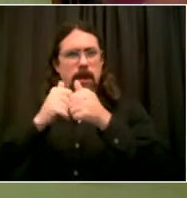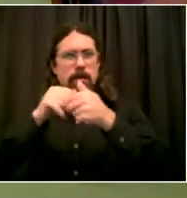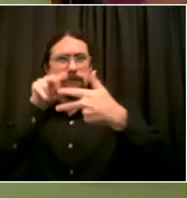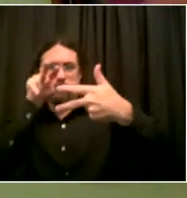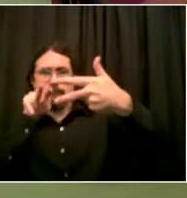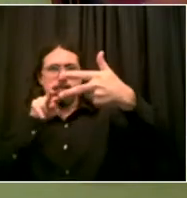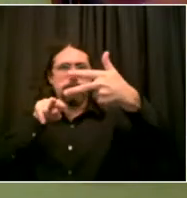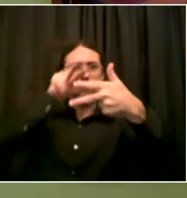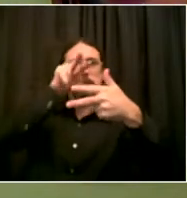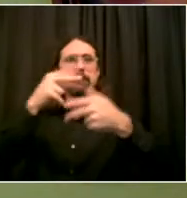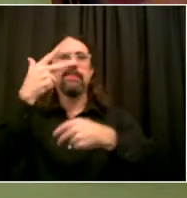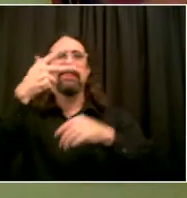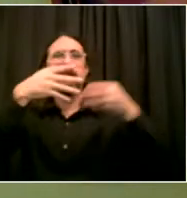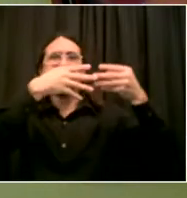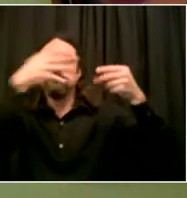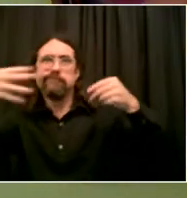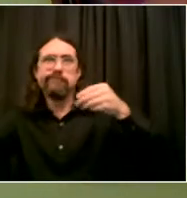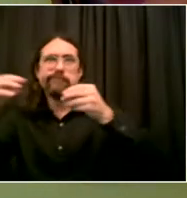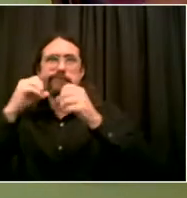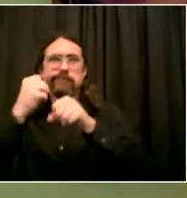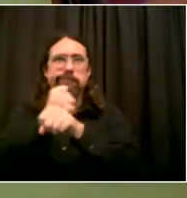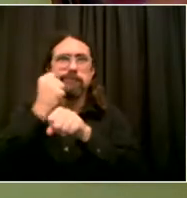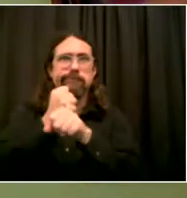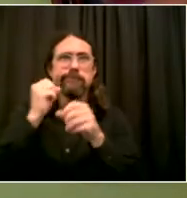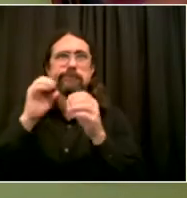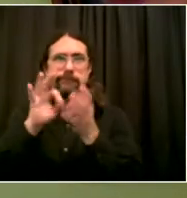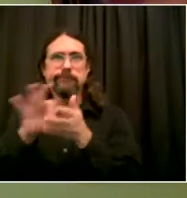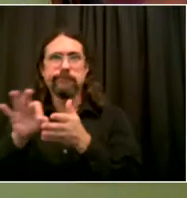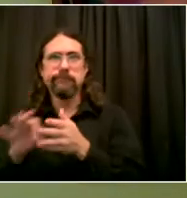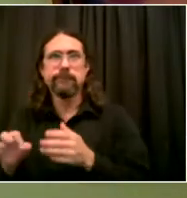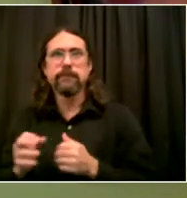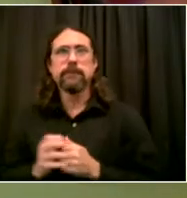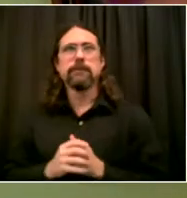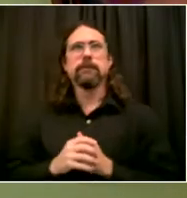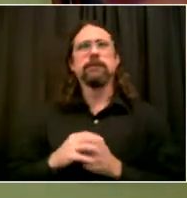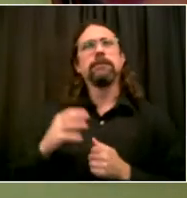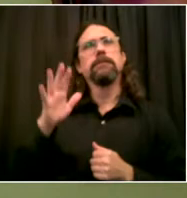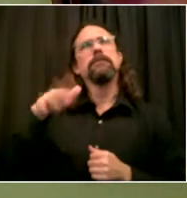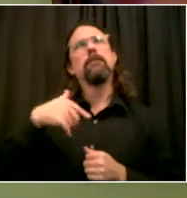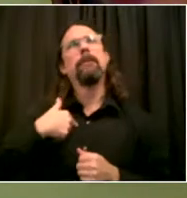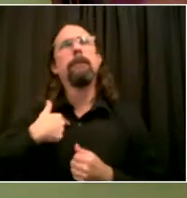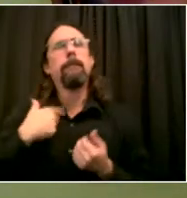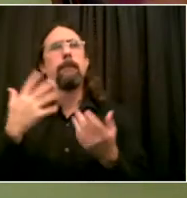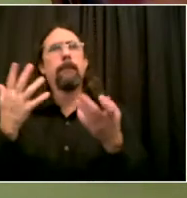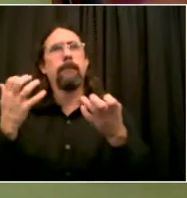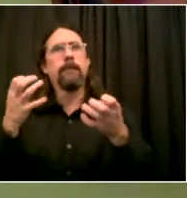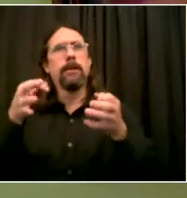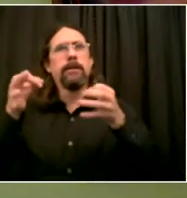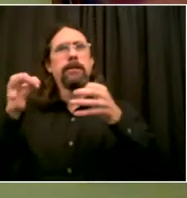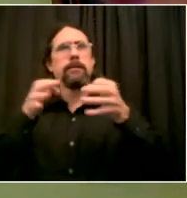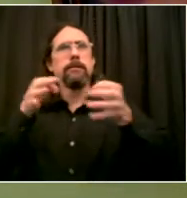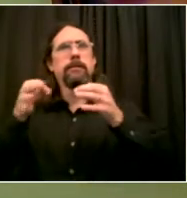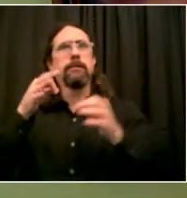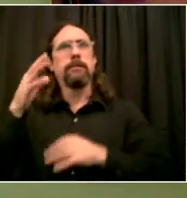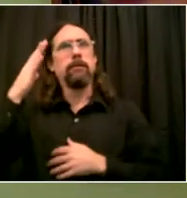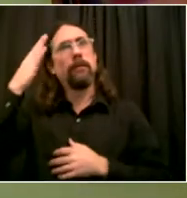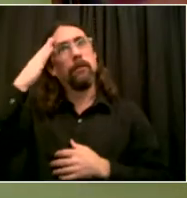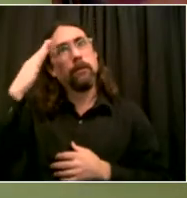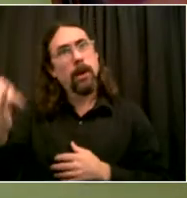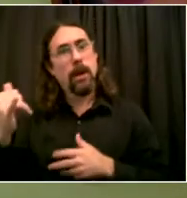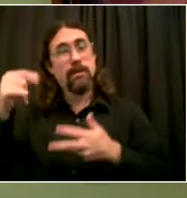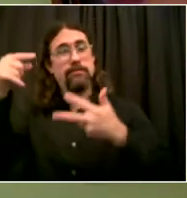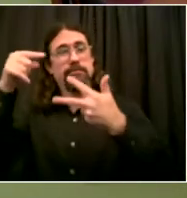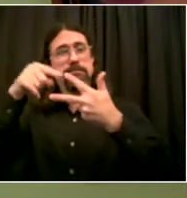threshold of 550, kind of what it means to us. And then the second, a little bit about the context related to Europe. We chose that number of